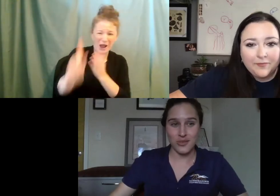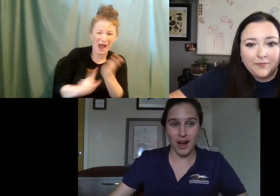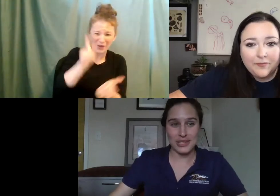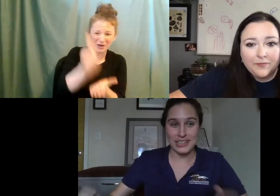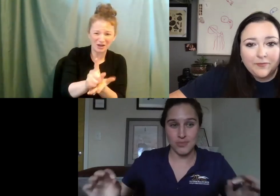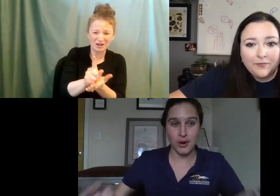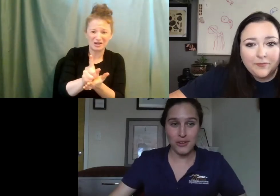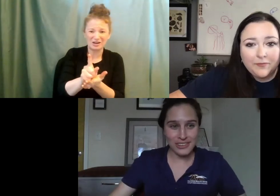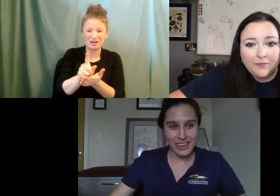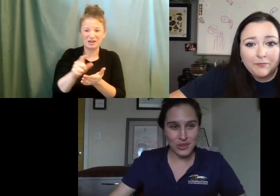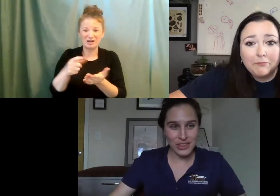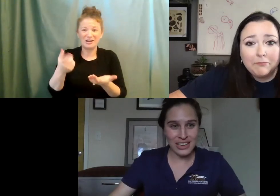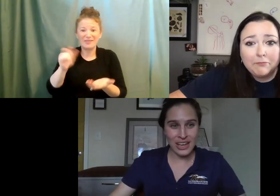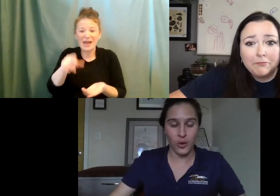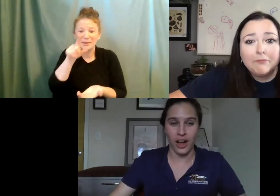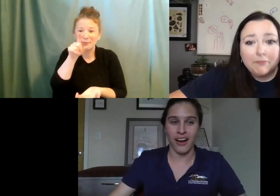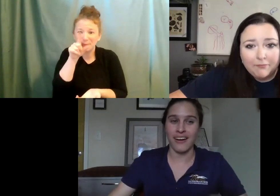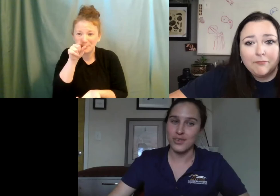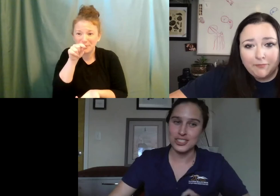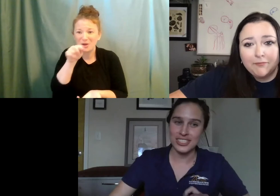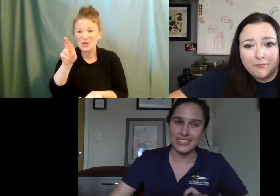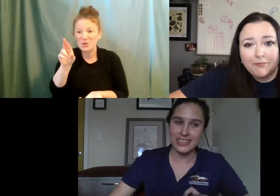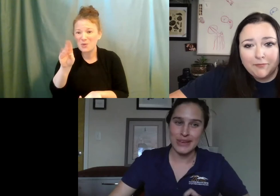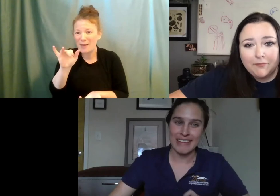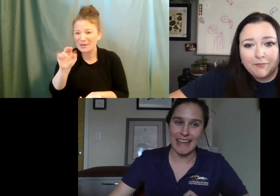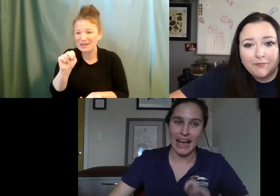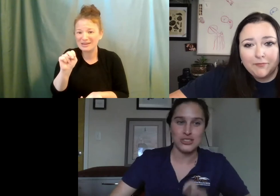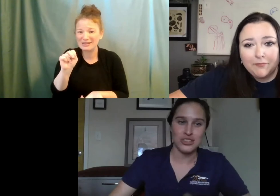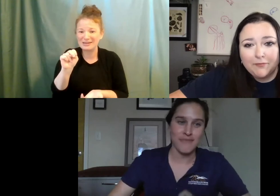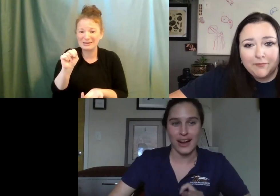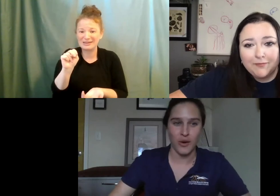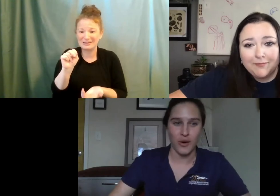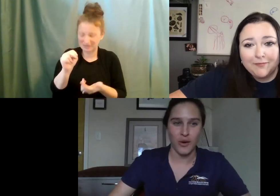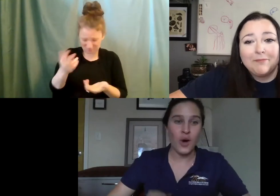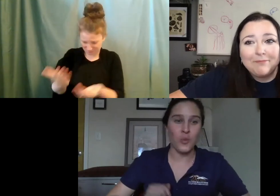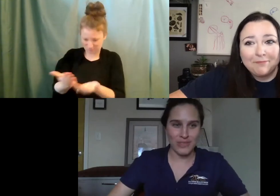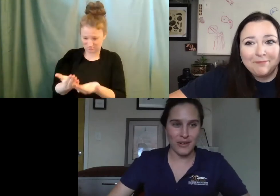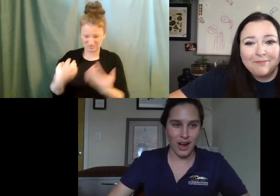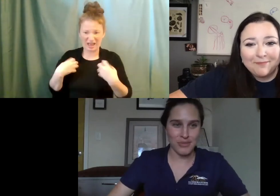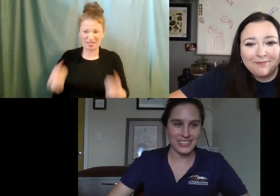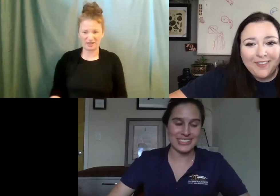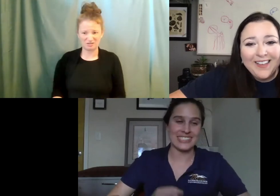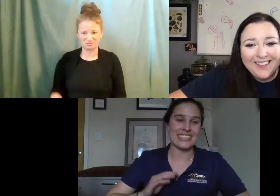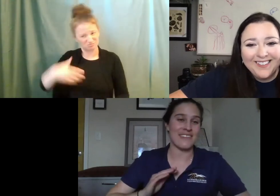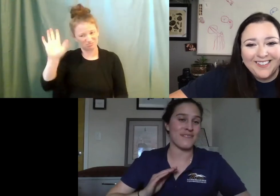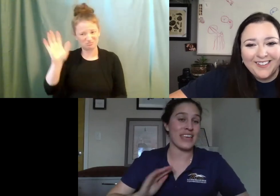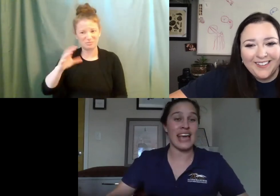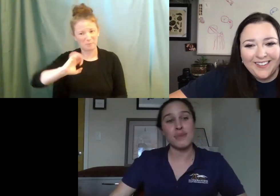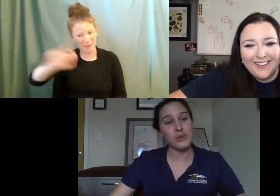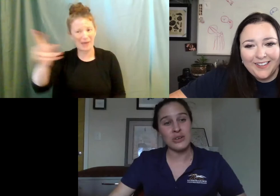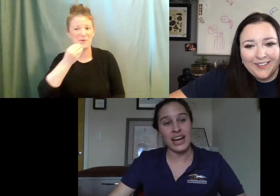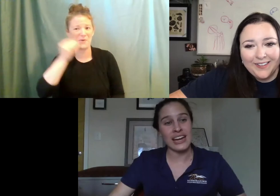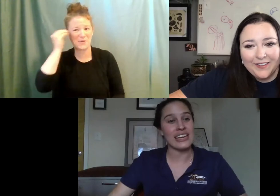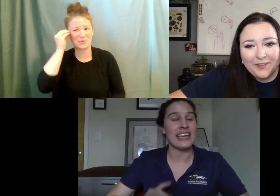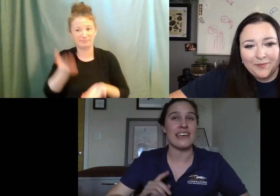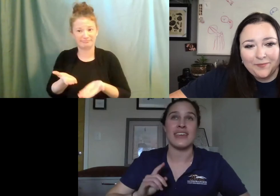a fledgling Robin that is perfectly healthy, uh, unfortunately you're going to be making that hour drive back home with that Robin because if they